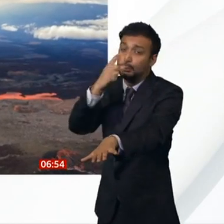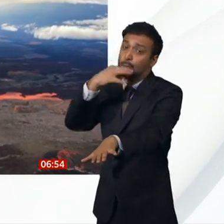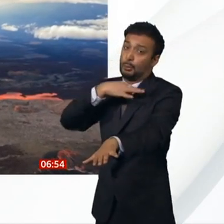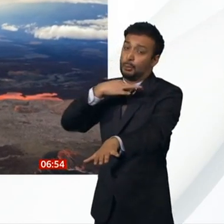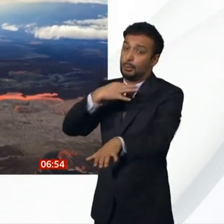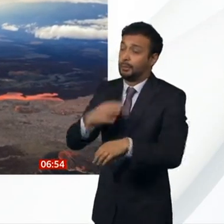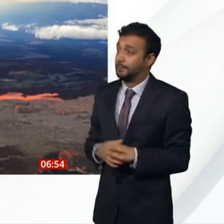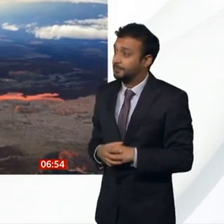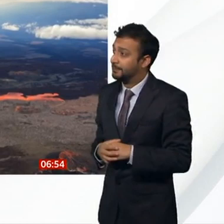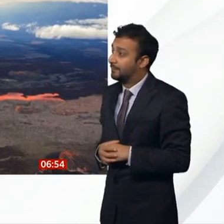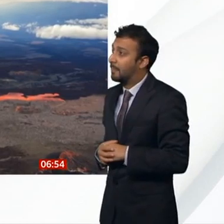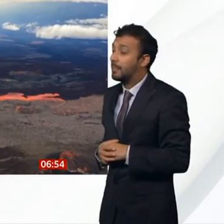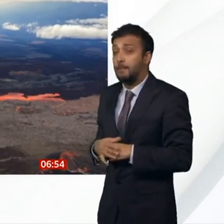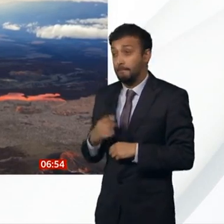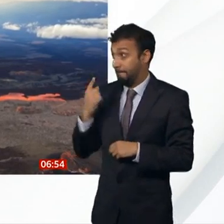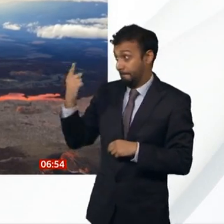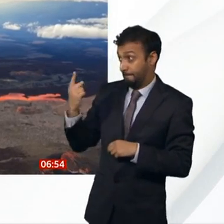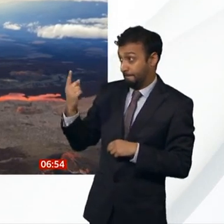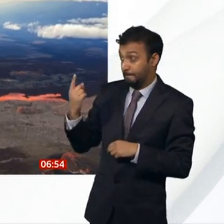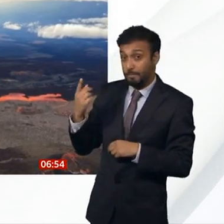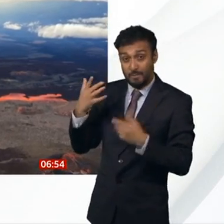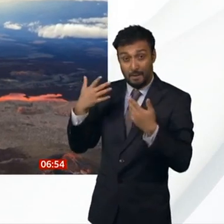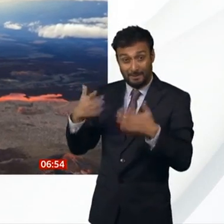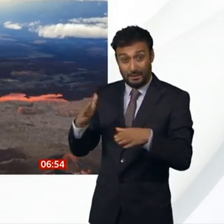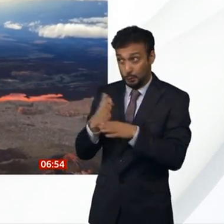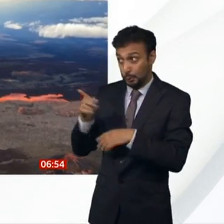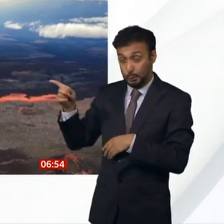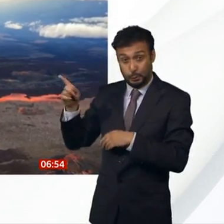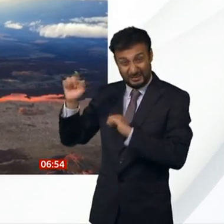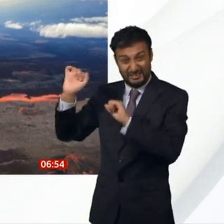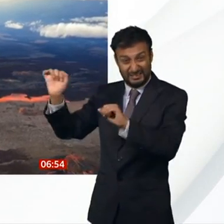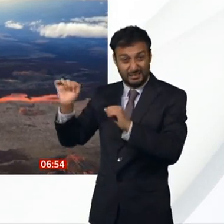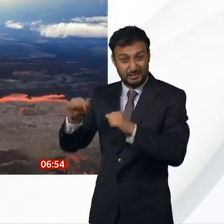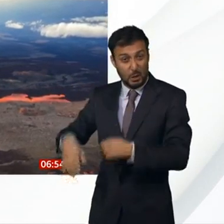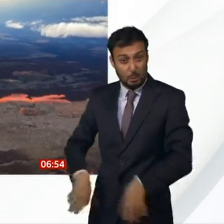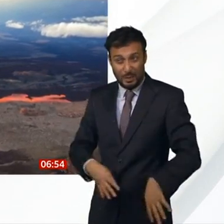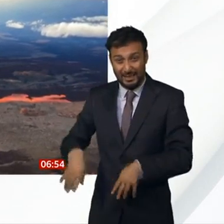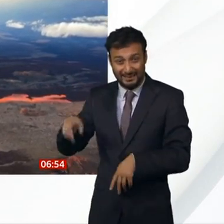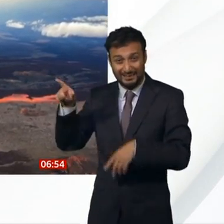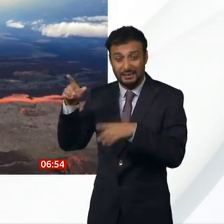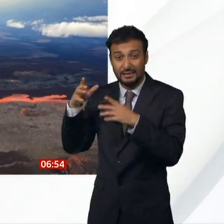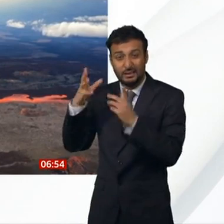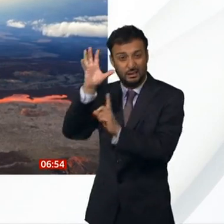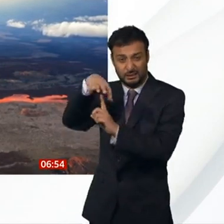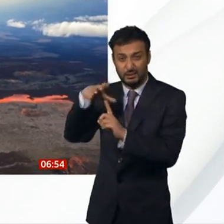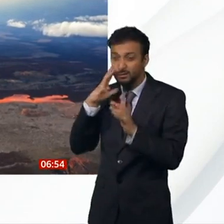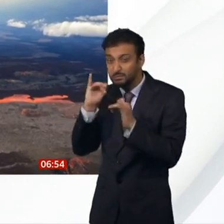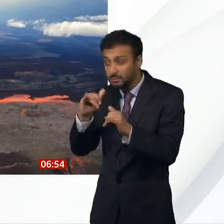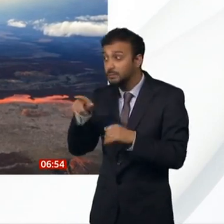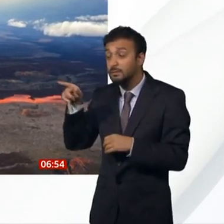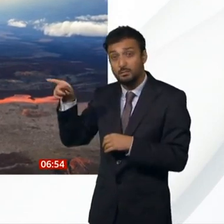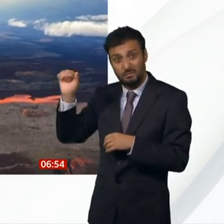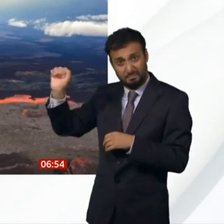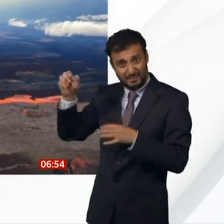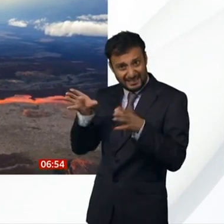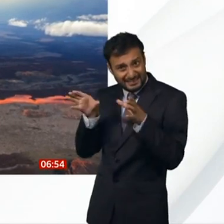the Hawaiian Volcano Observatory, haven't you? How big a moment is this for the team out there? It's pretty